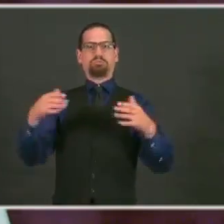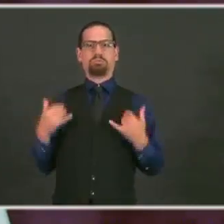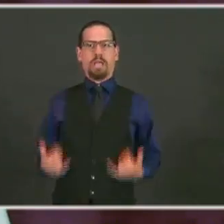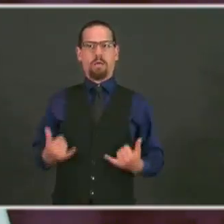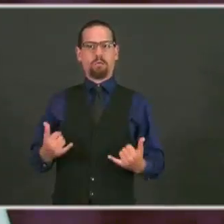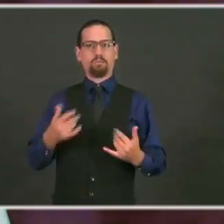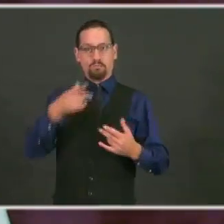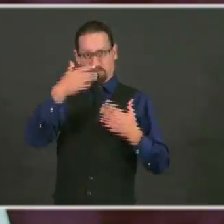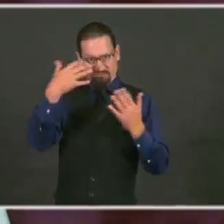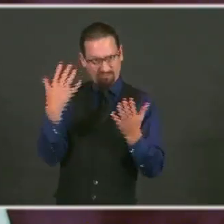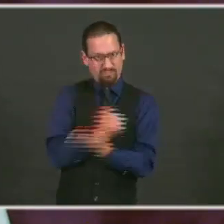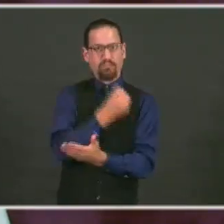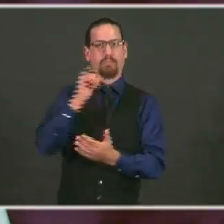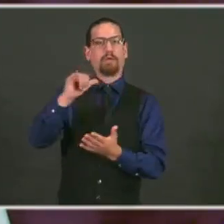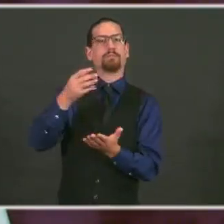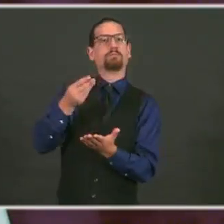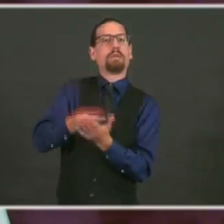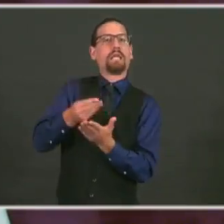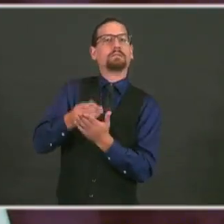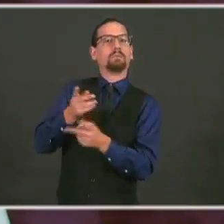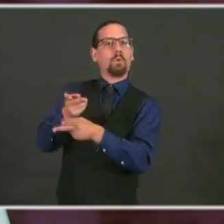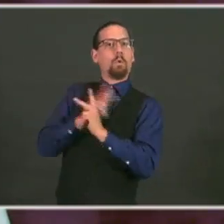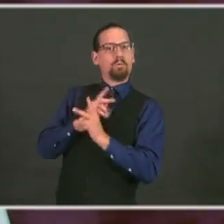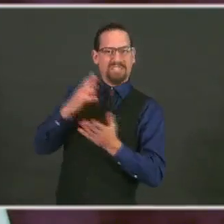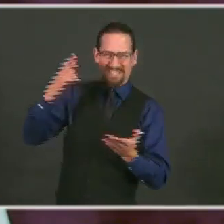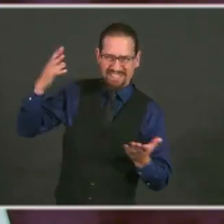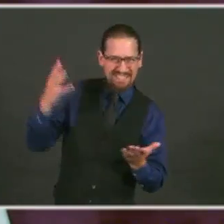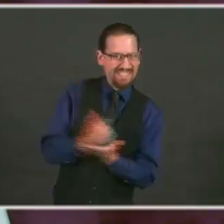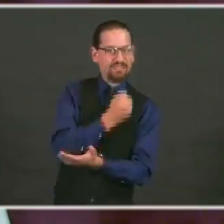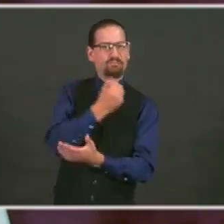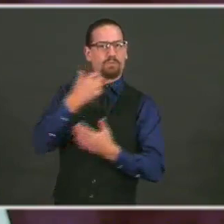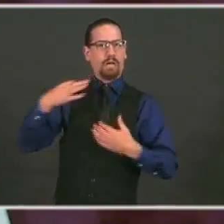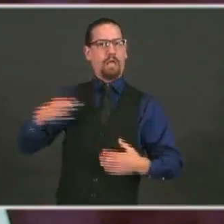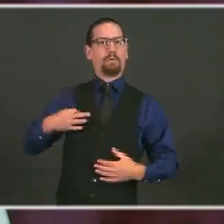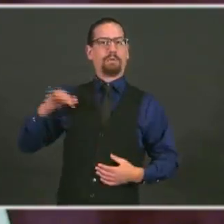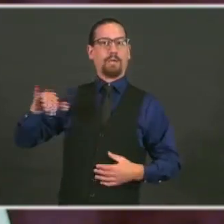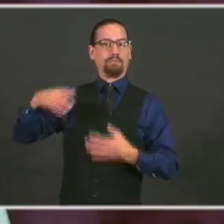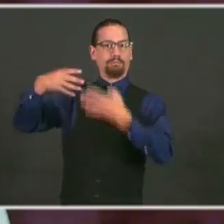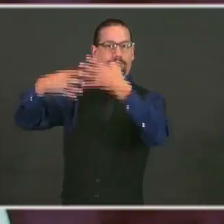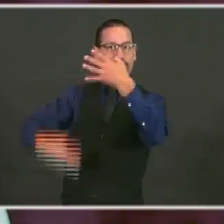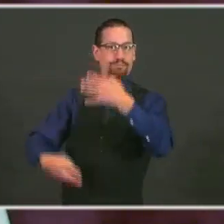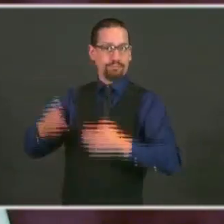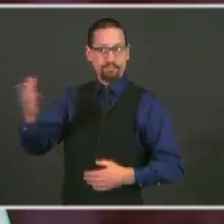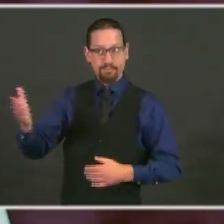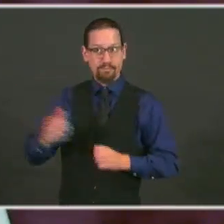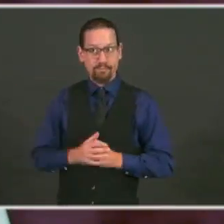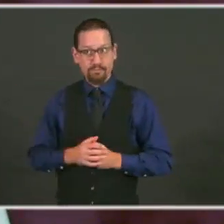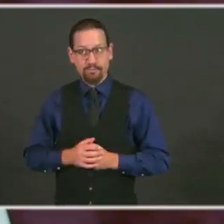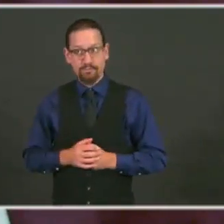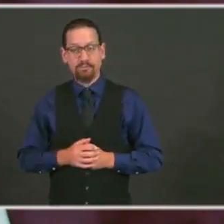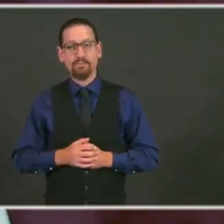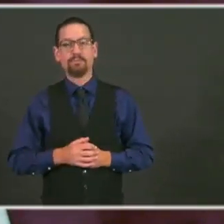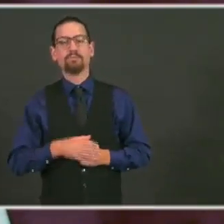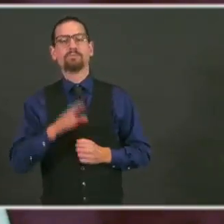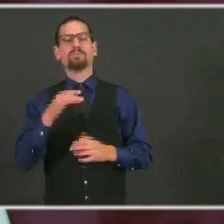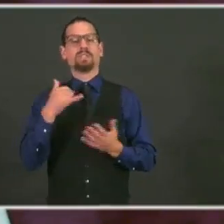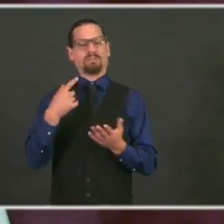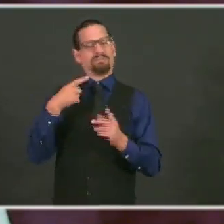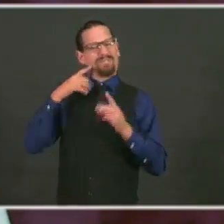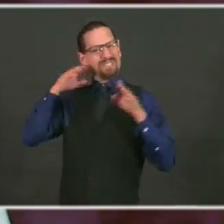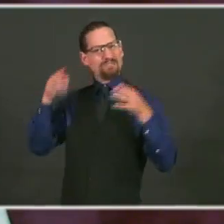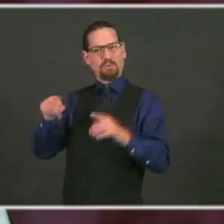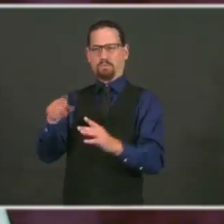As we're talking about small business, I have another announcement around small businesses. The